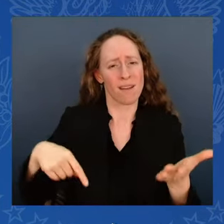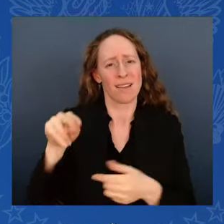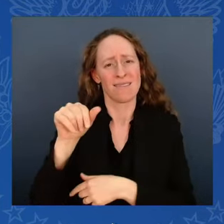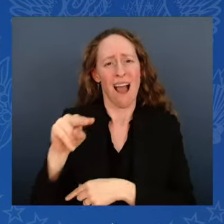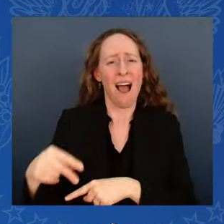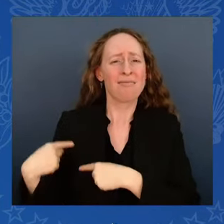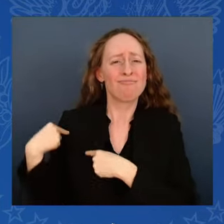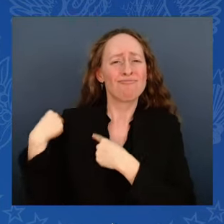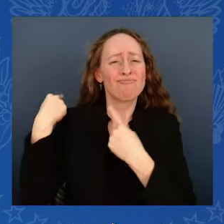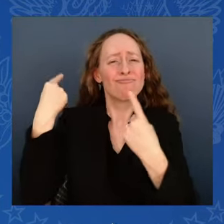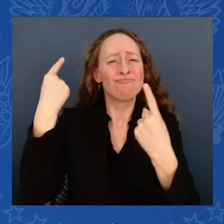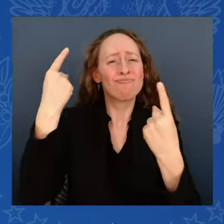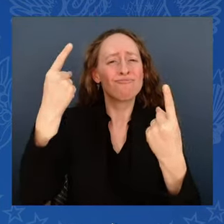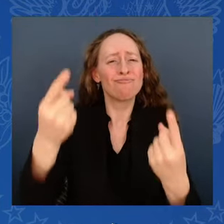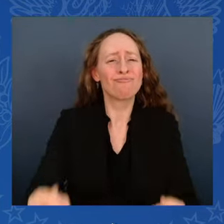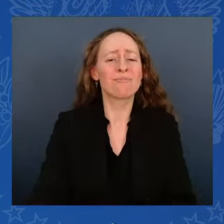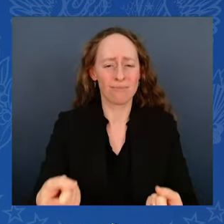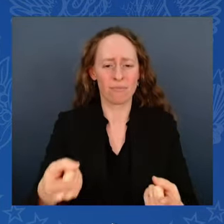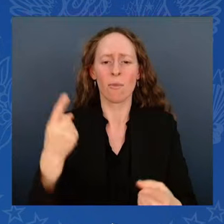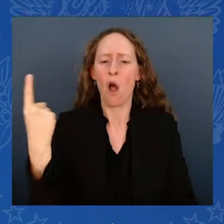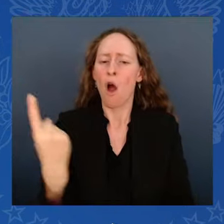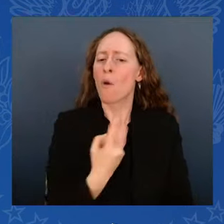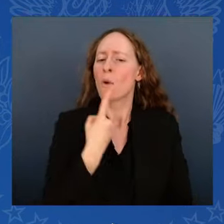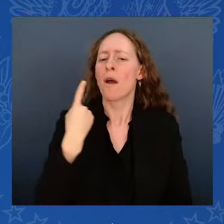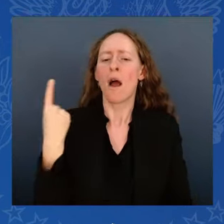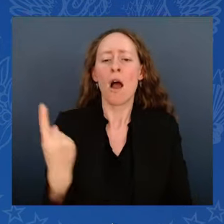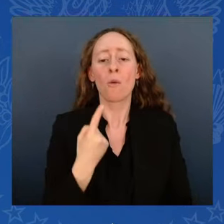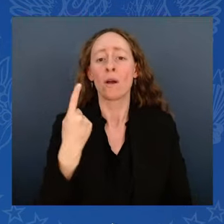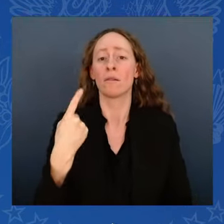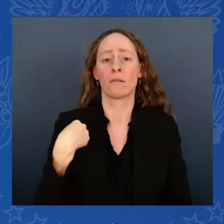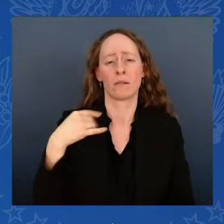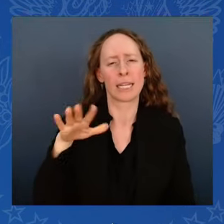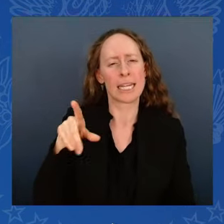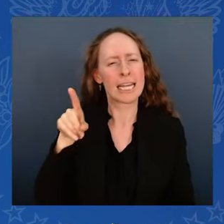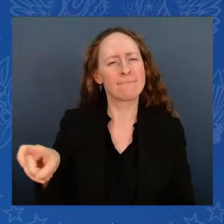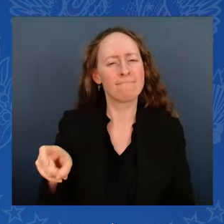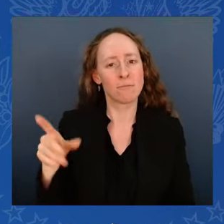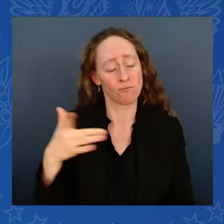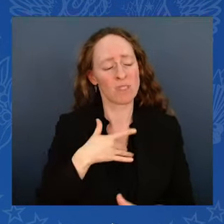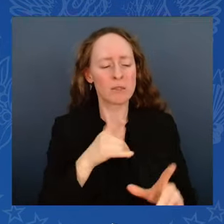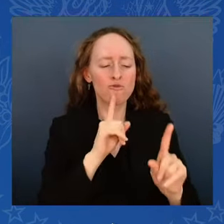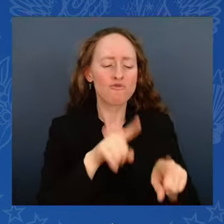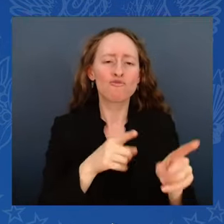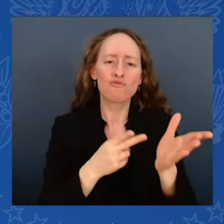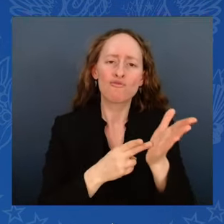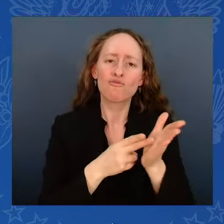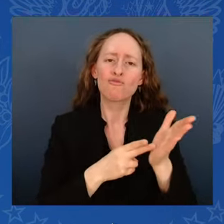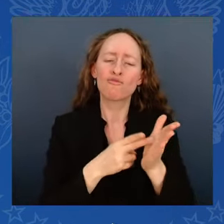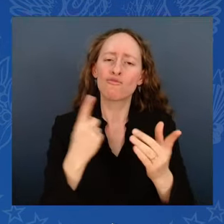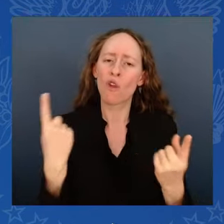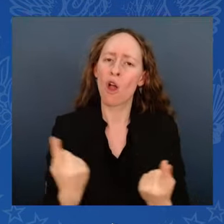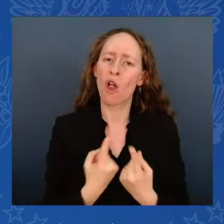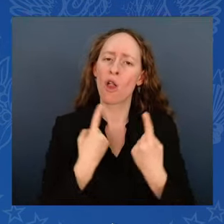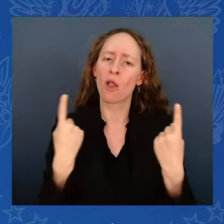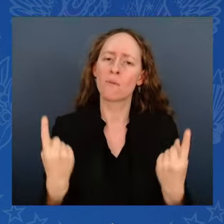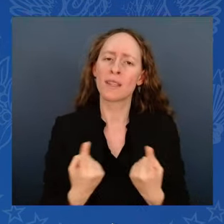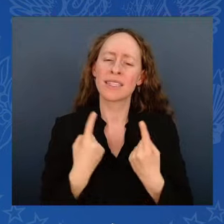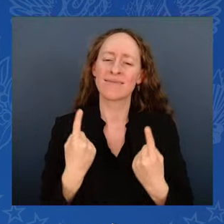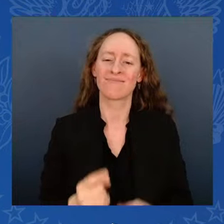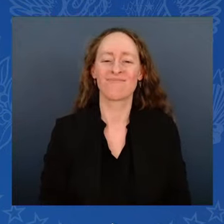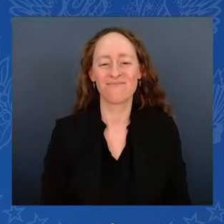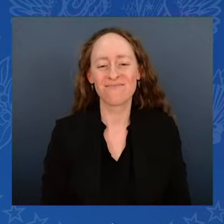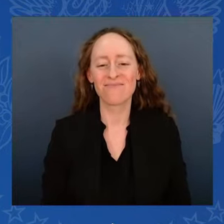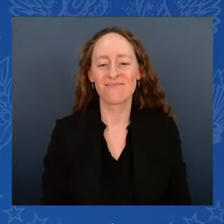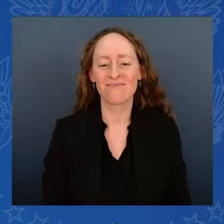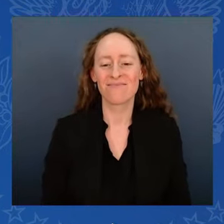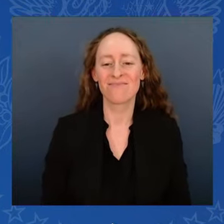television show, Politics Nation, and he's called me from the White House to discuss things we talked about. He is that kind of person